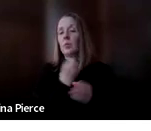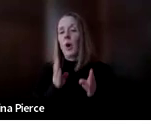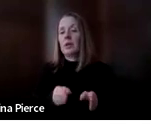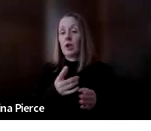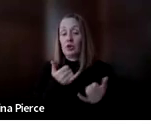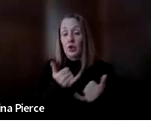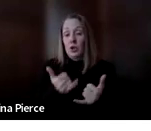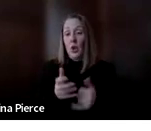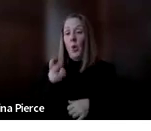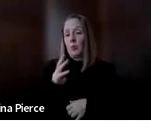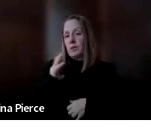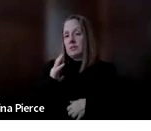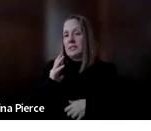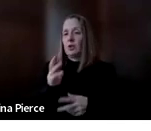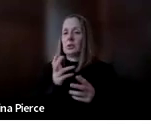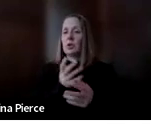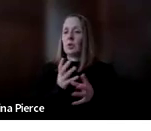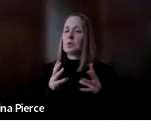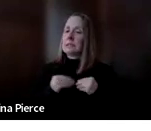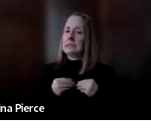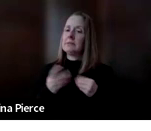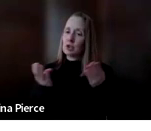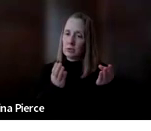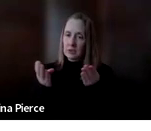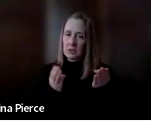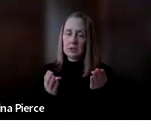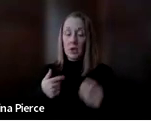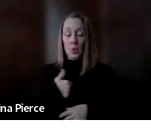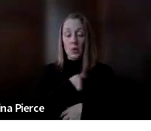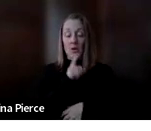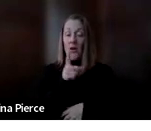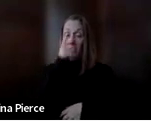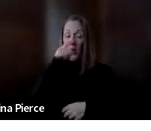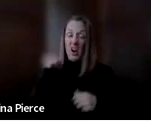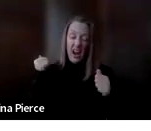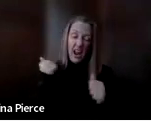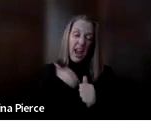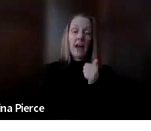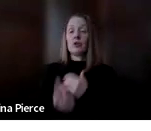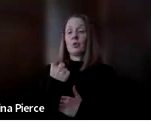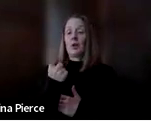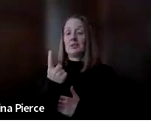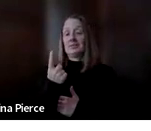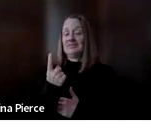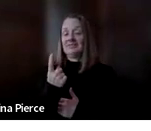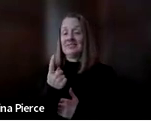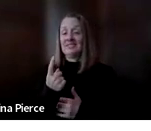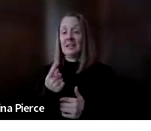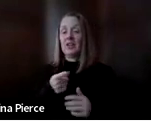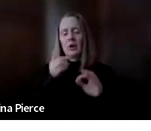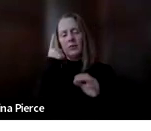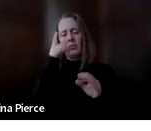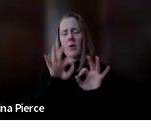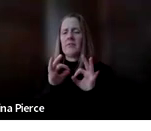received special education supports and services. So Alt Shift said, we are for everybody. Michigan Alliance for Families is really for family